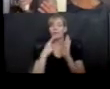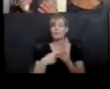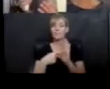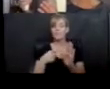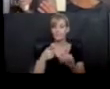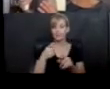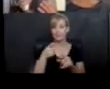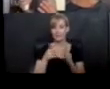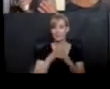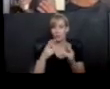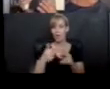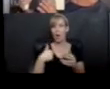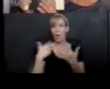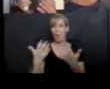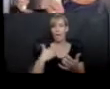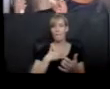my hat back.